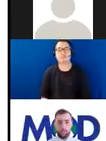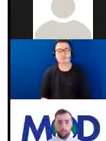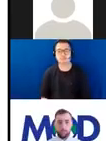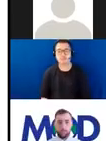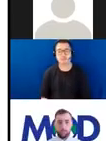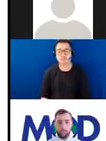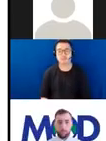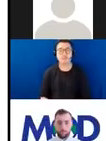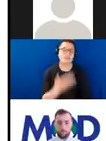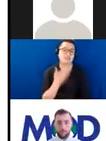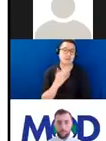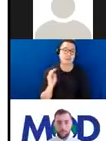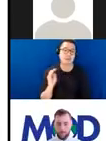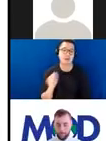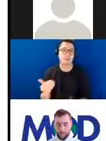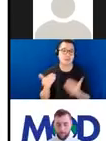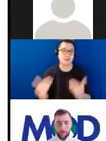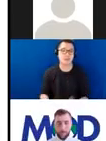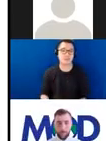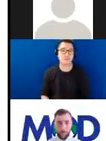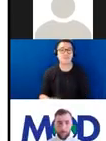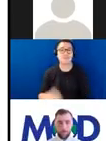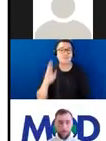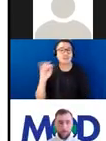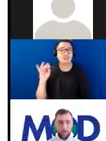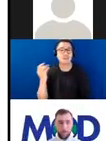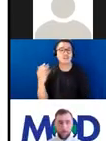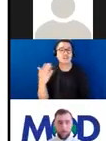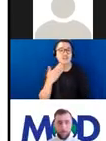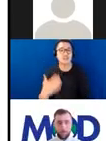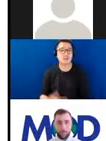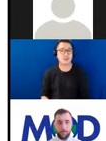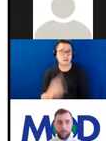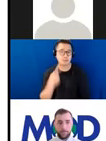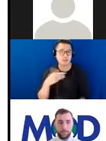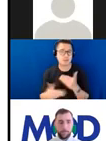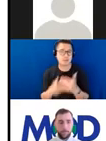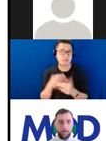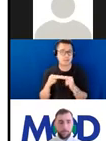And thank you Moss, you can begin. Jeff, thank you. Can we just go to the next slide please?